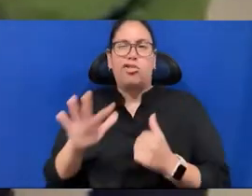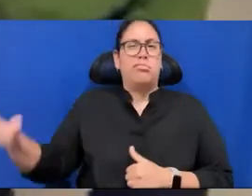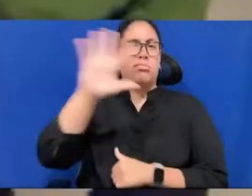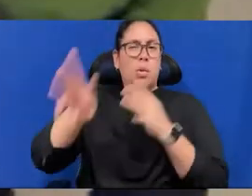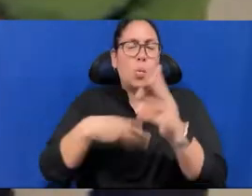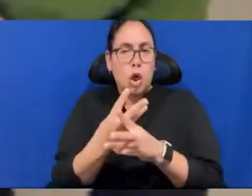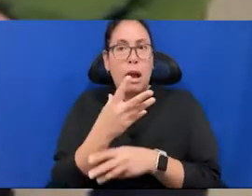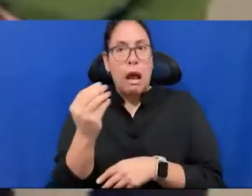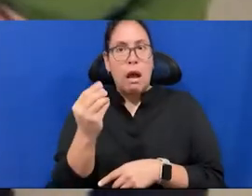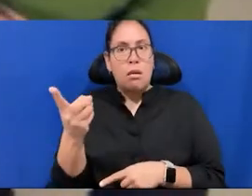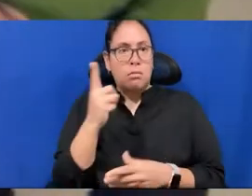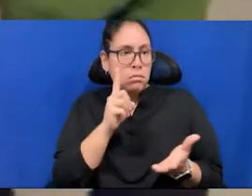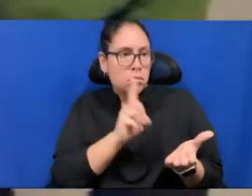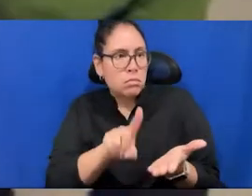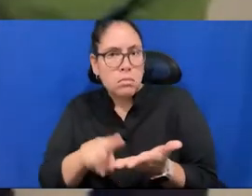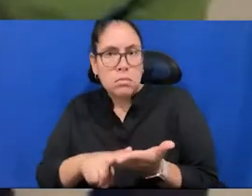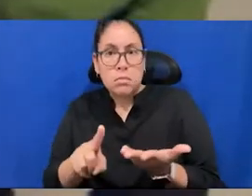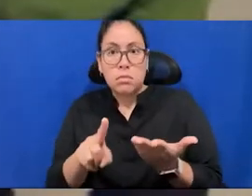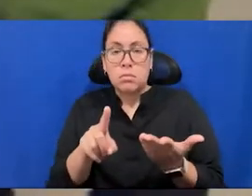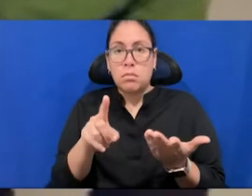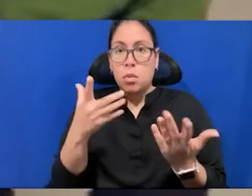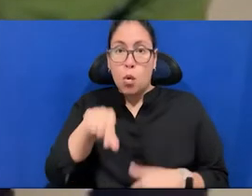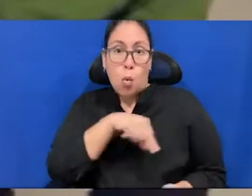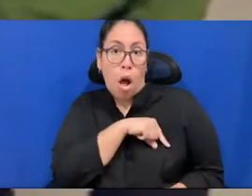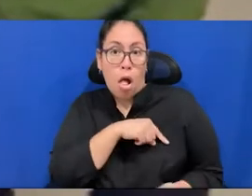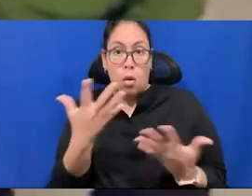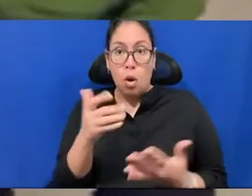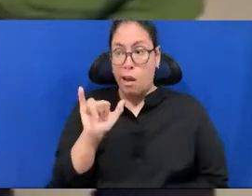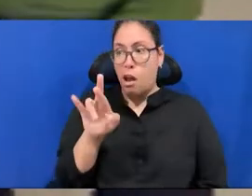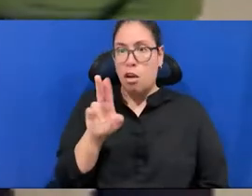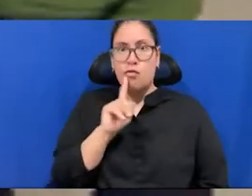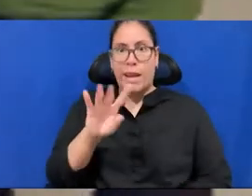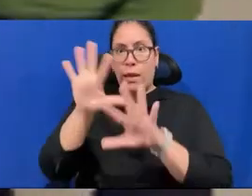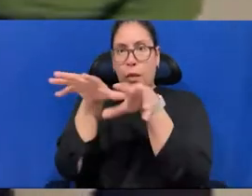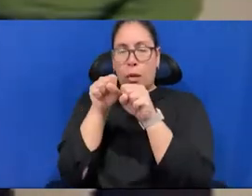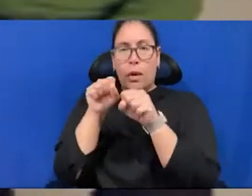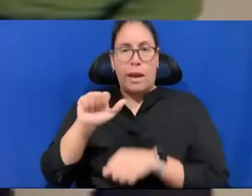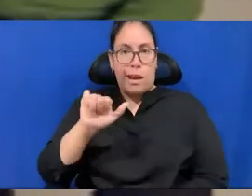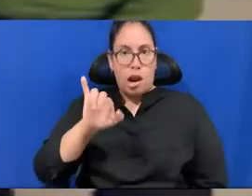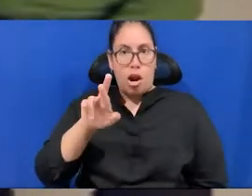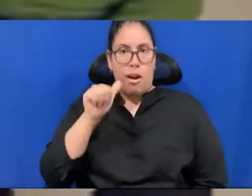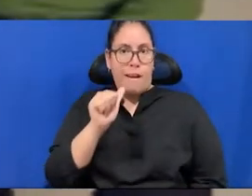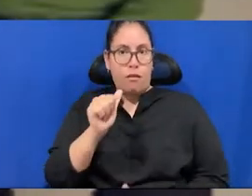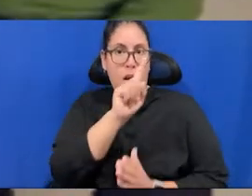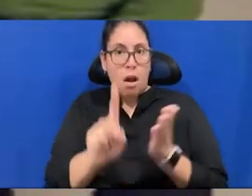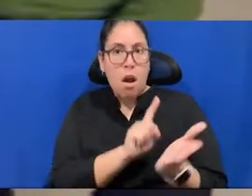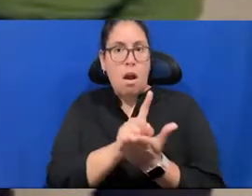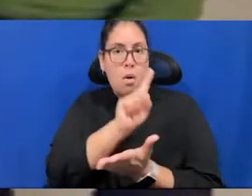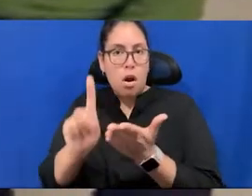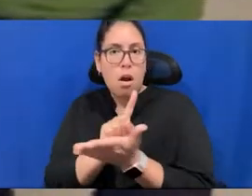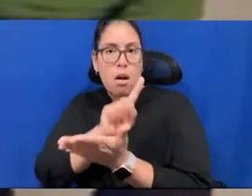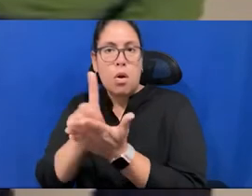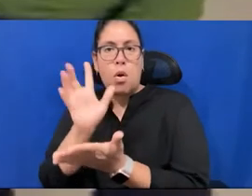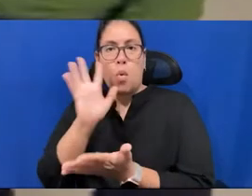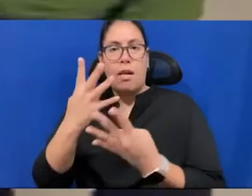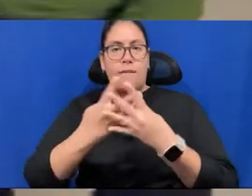explained this so well, but essentially it's kind of sucks the air every hour, and filters out PM 2.5, which